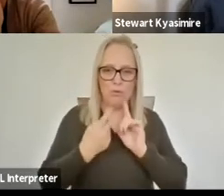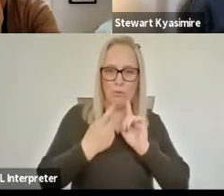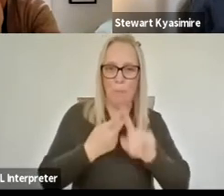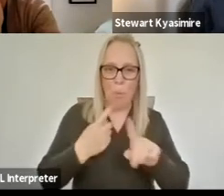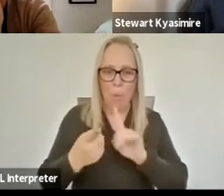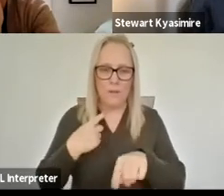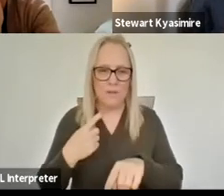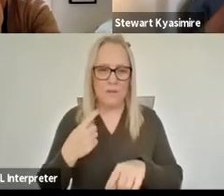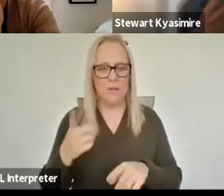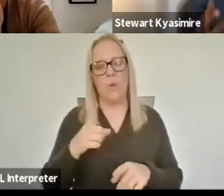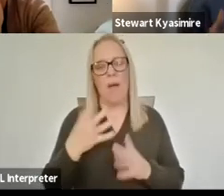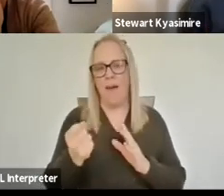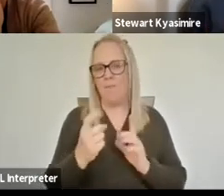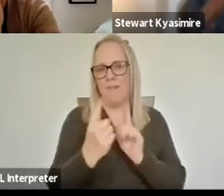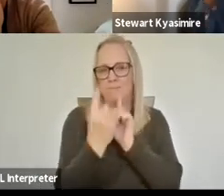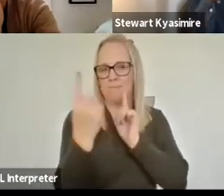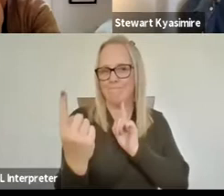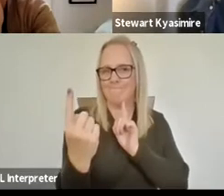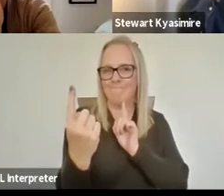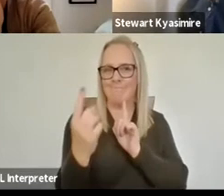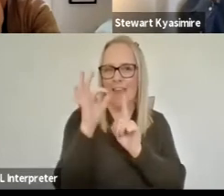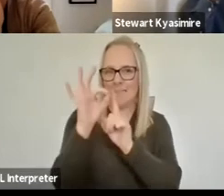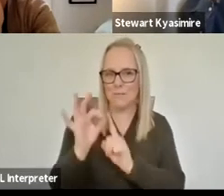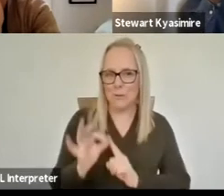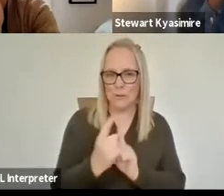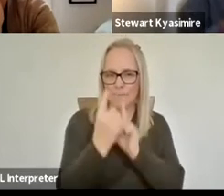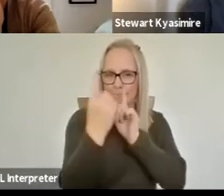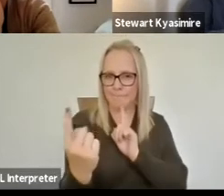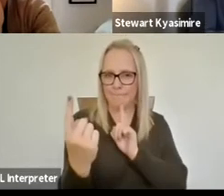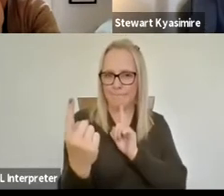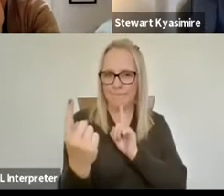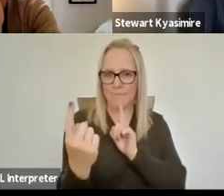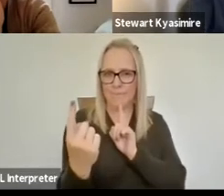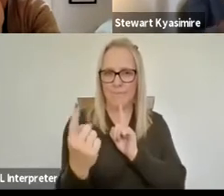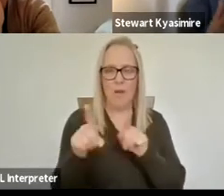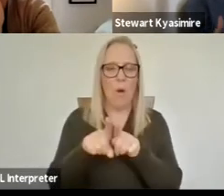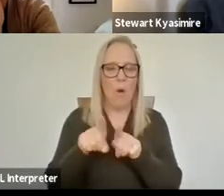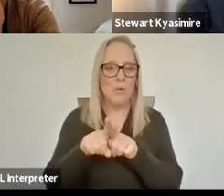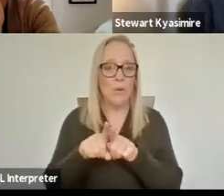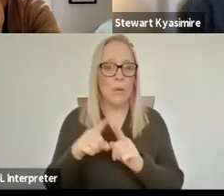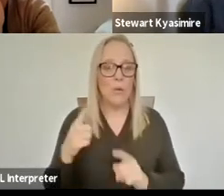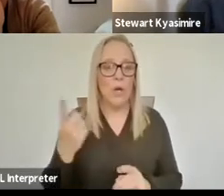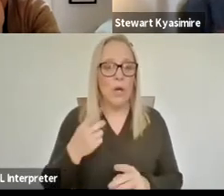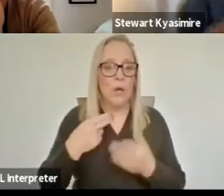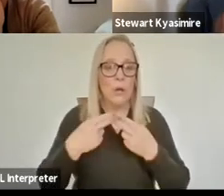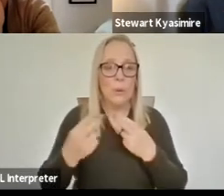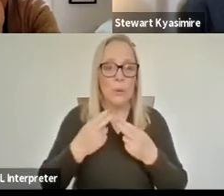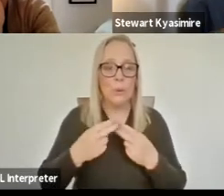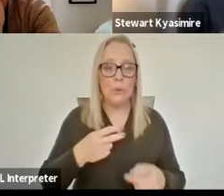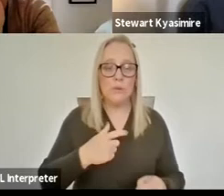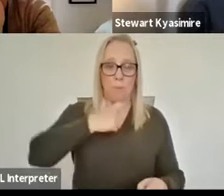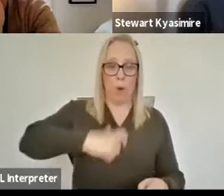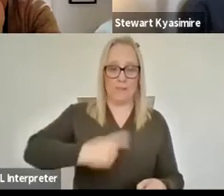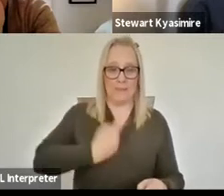interviews you had your interview the news reporter and holding the boom mic etc um things like that kind of